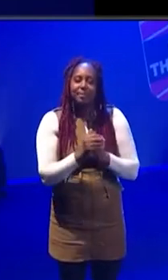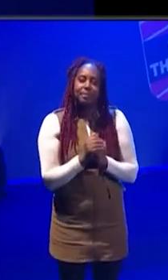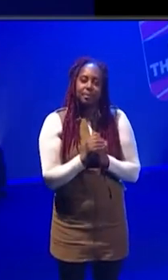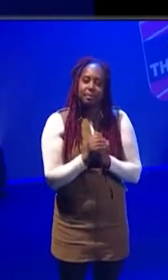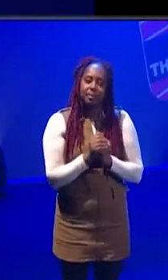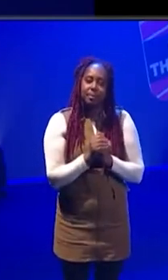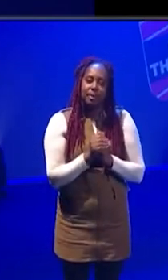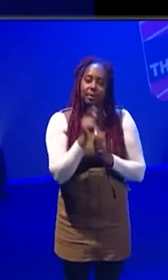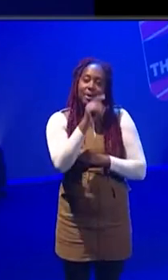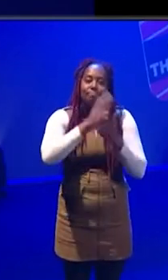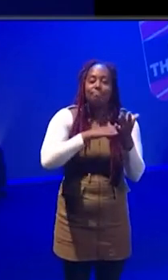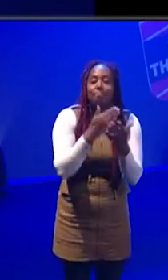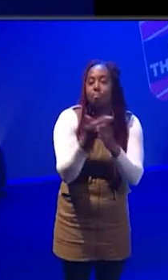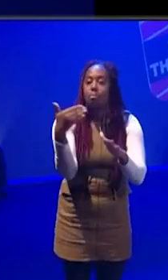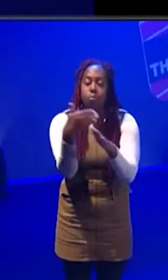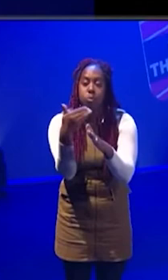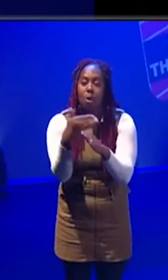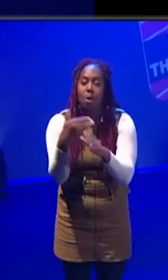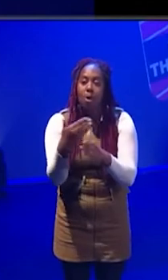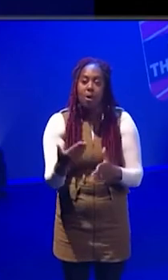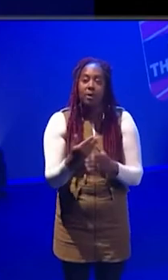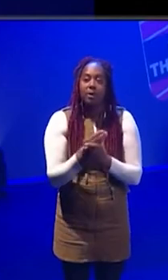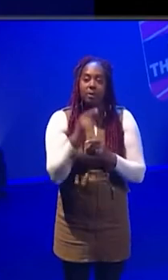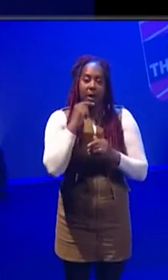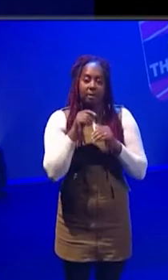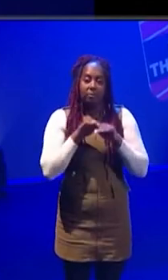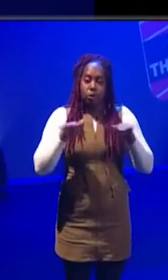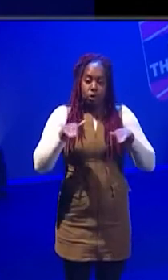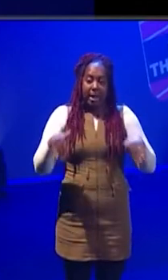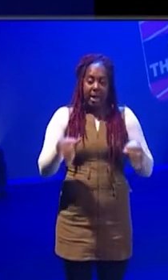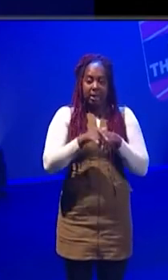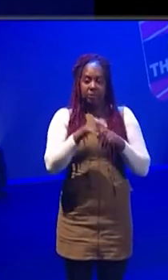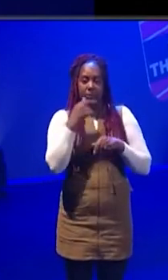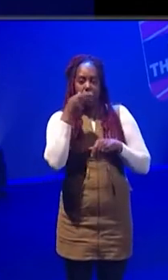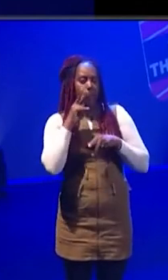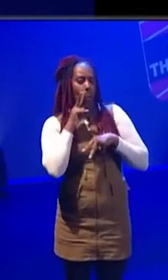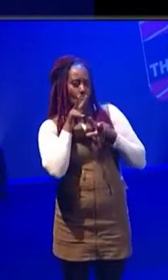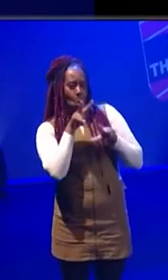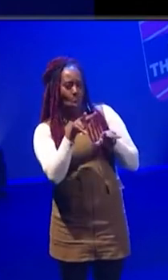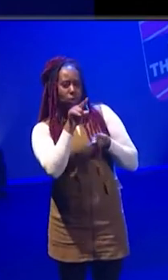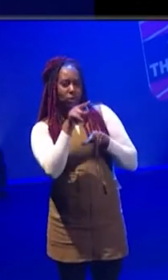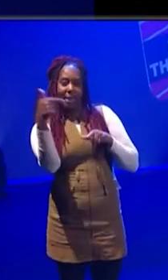translate my work for stage for the human eye through to camera. And